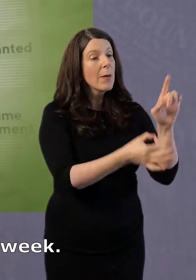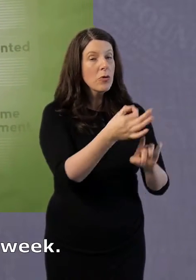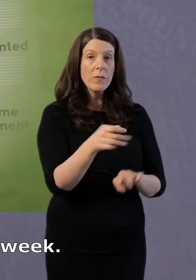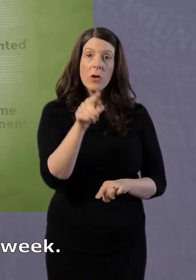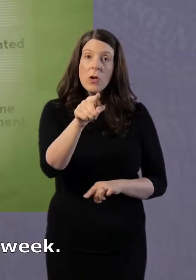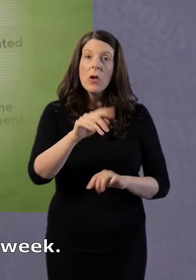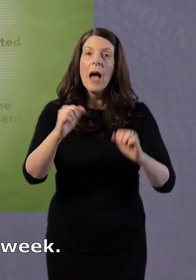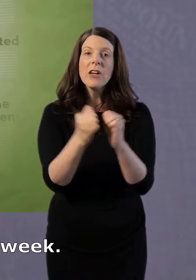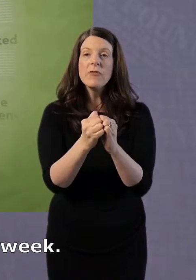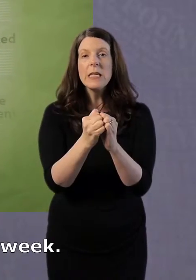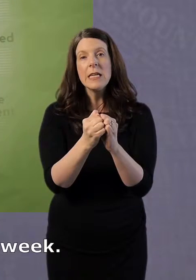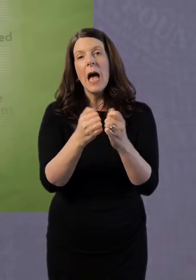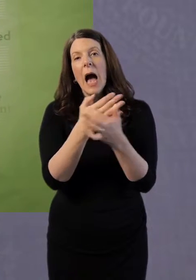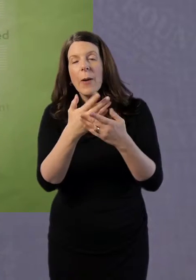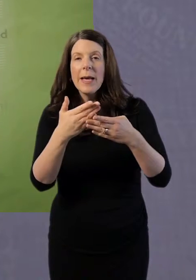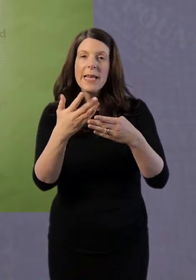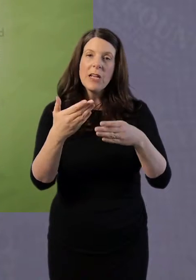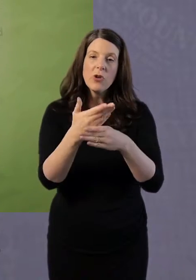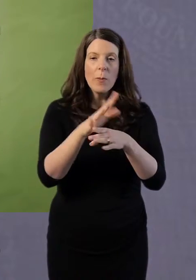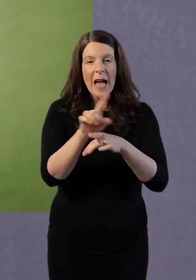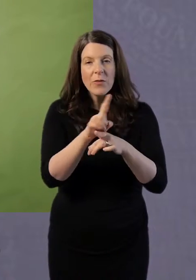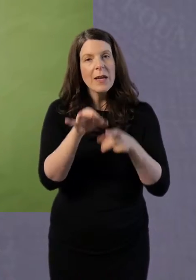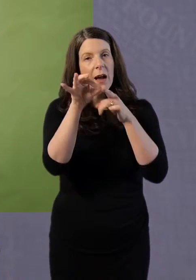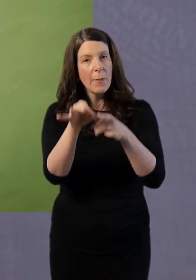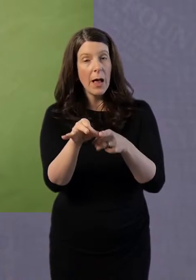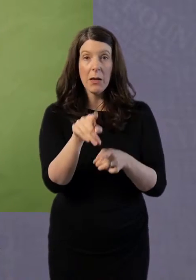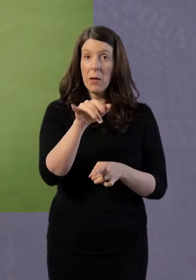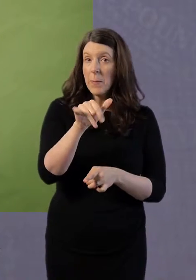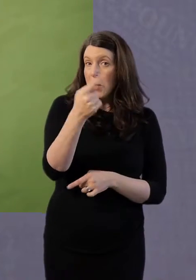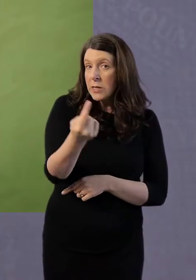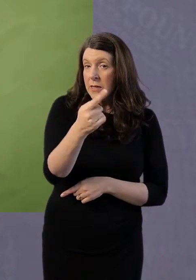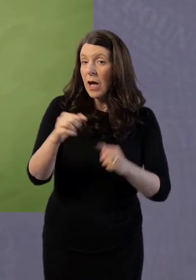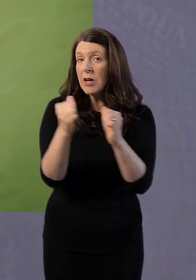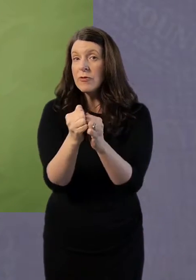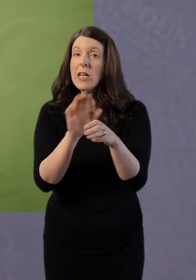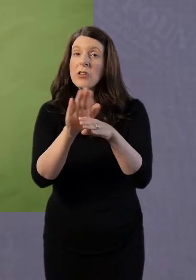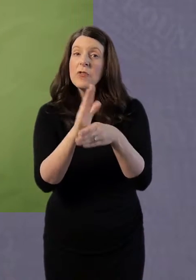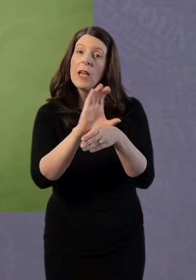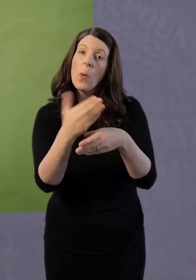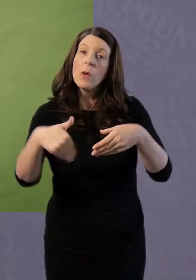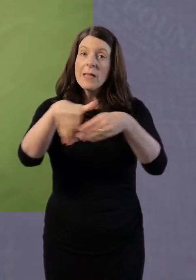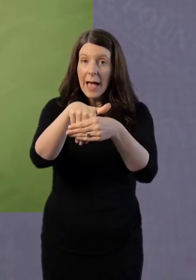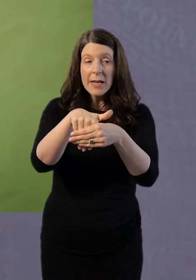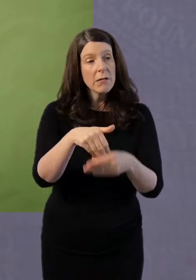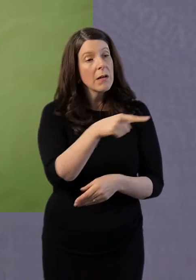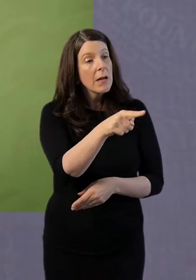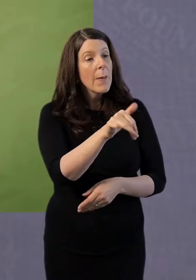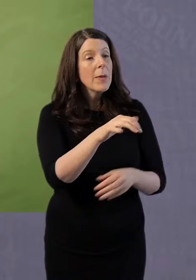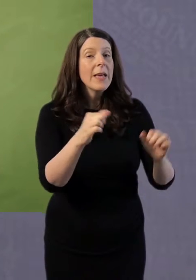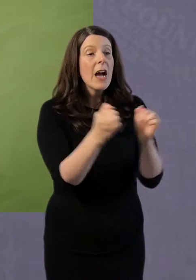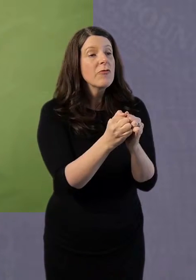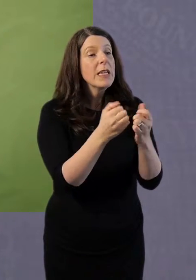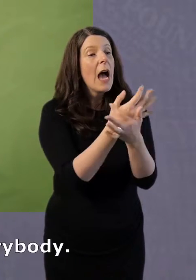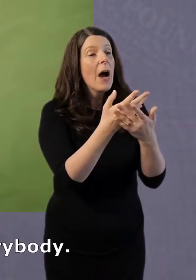to apply for a certain number of jobs every week. You might agree to attend a training course. Some might agree to try to work for more